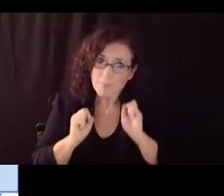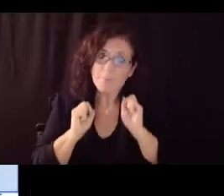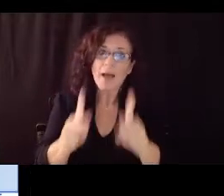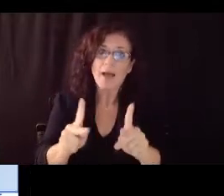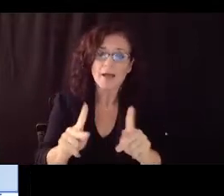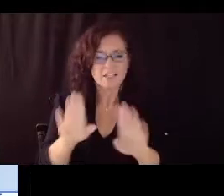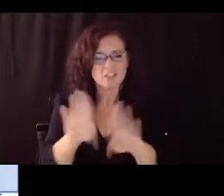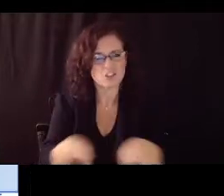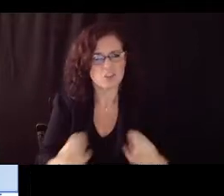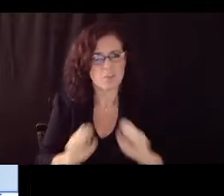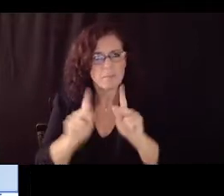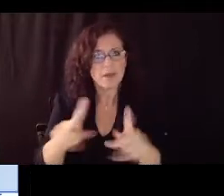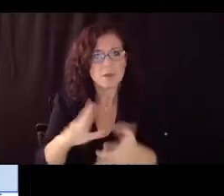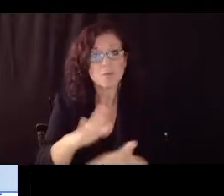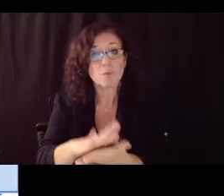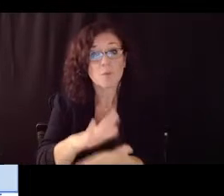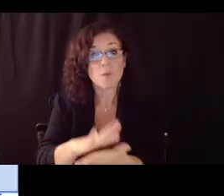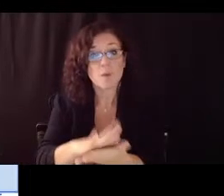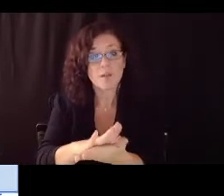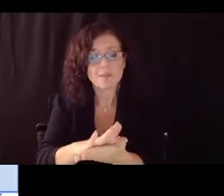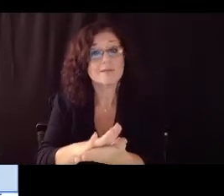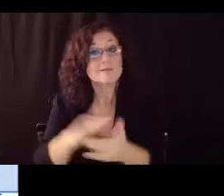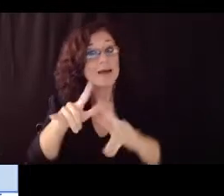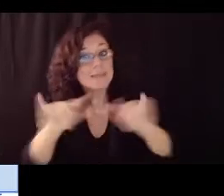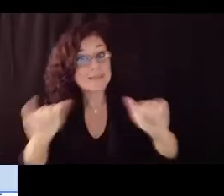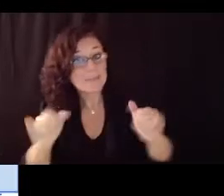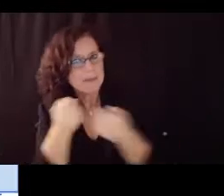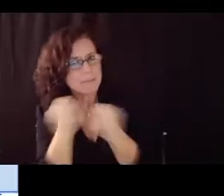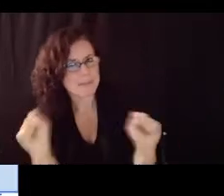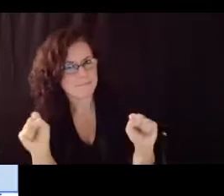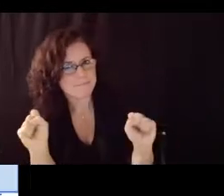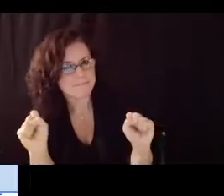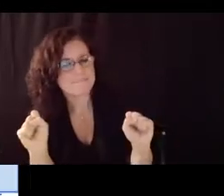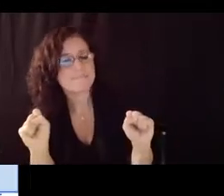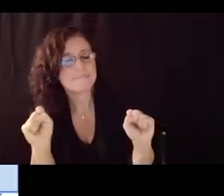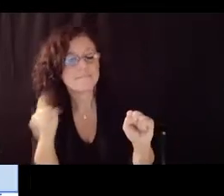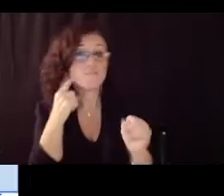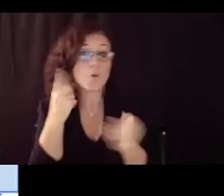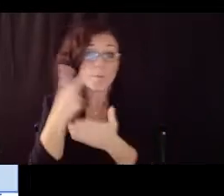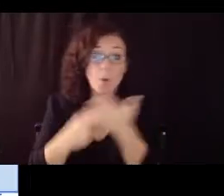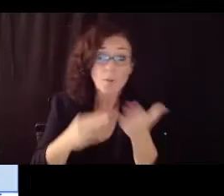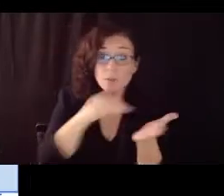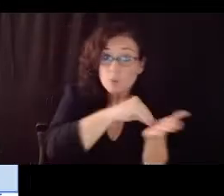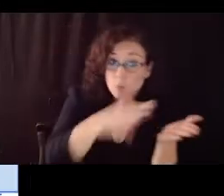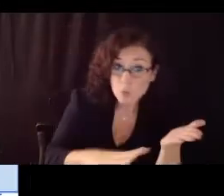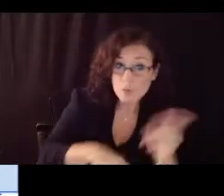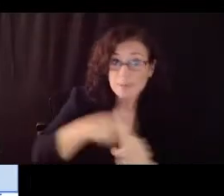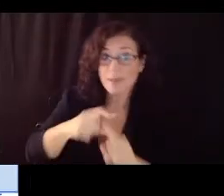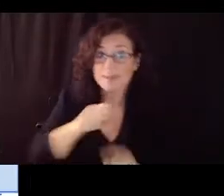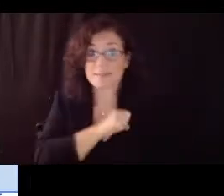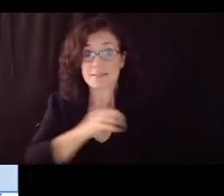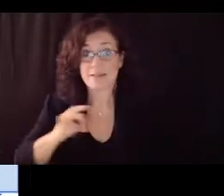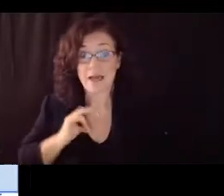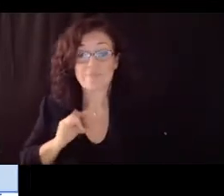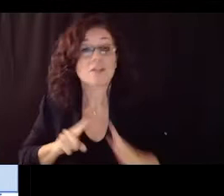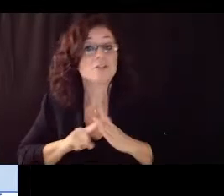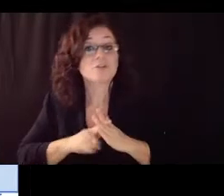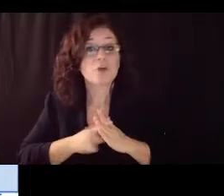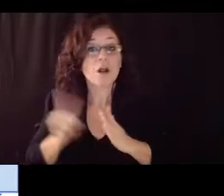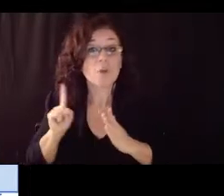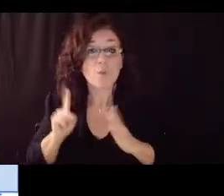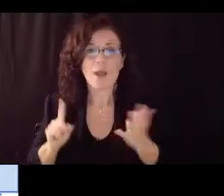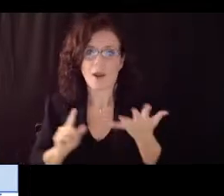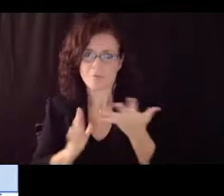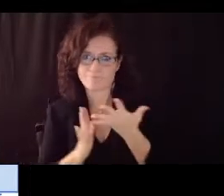best and do it safely for both students and staff starting with youngest children and that's what we'll see